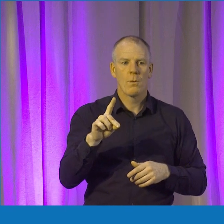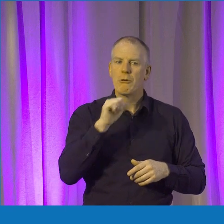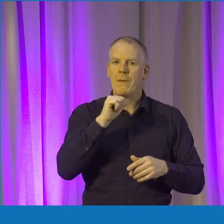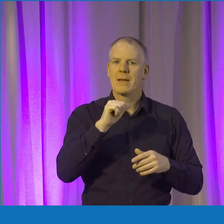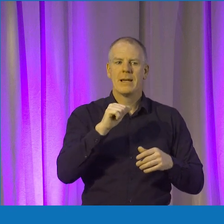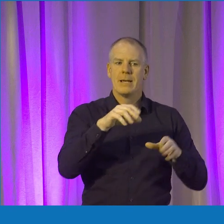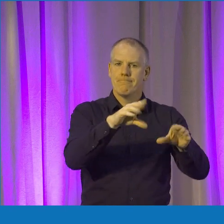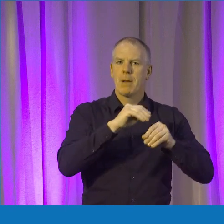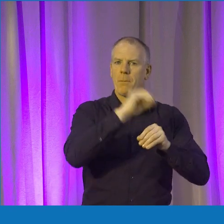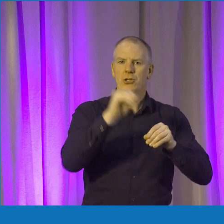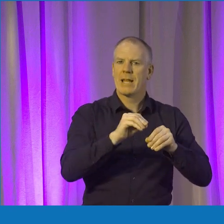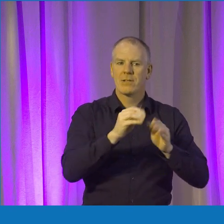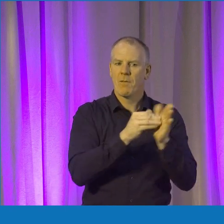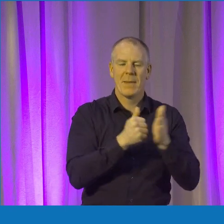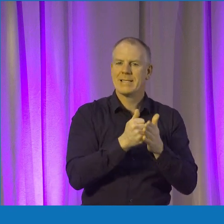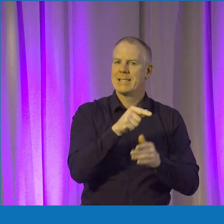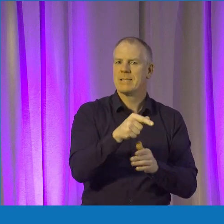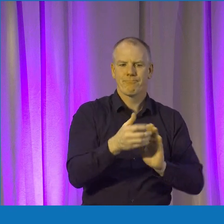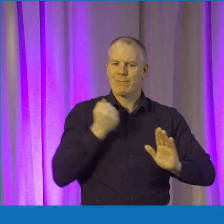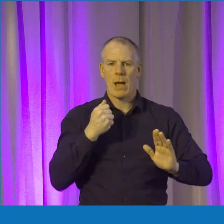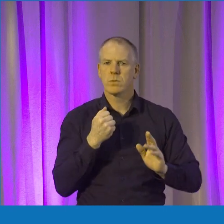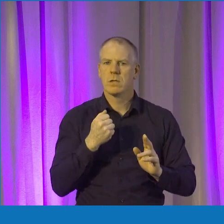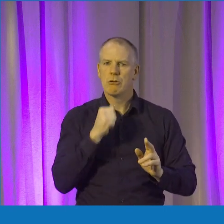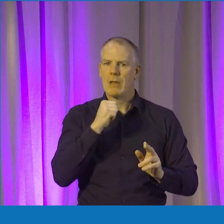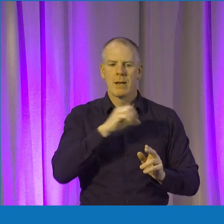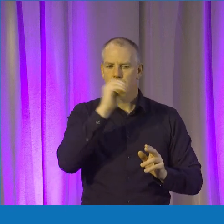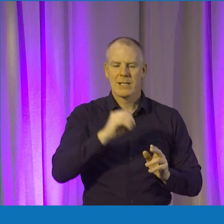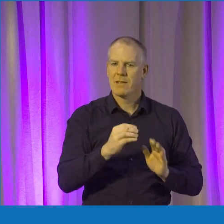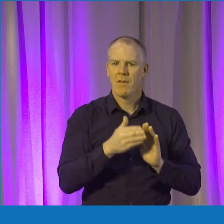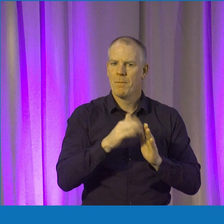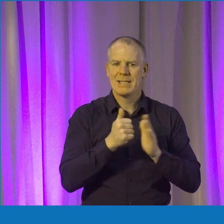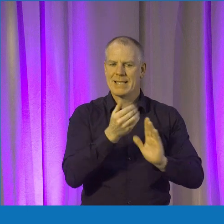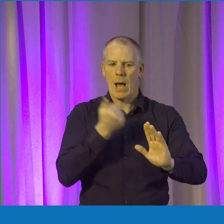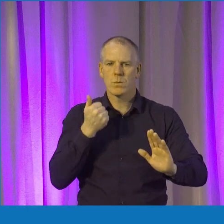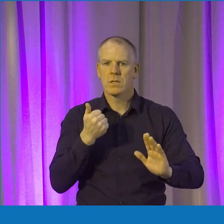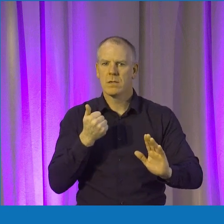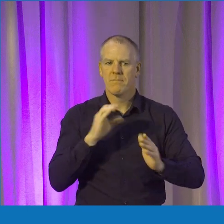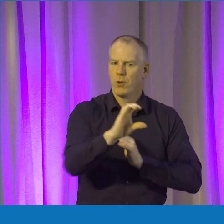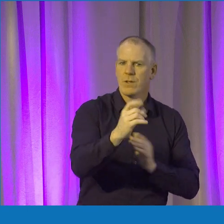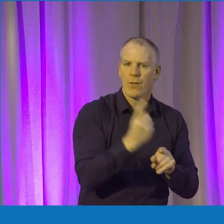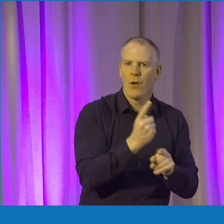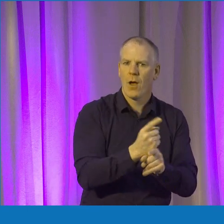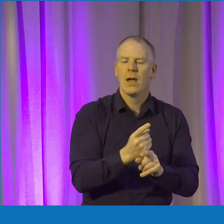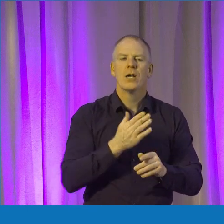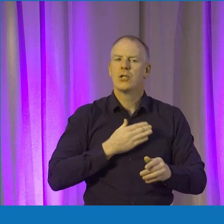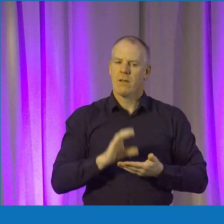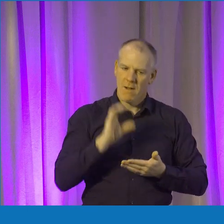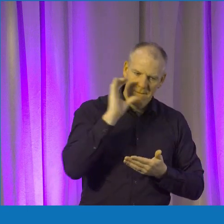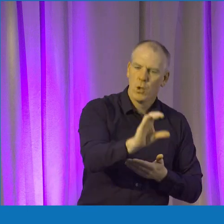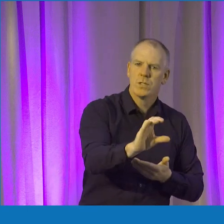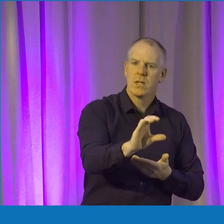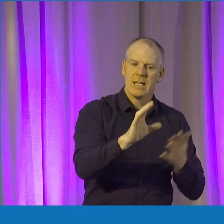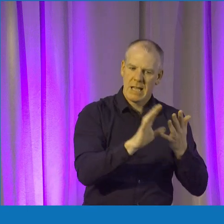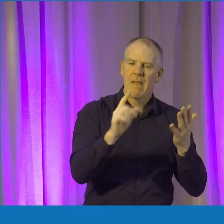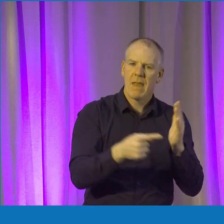in any of these startups. know for, in Tangent, we have the LaunchBox student accelerator over the summer. We don't take equity in the startup. It gives €10,000